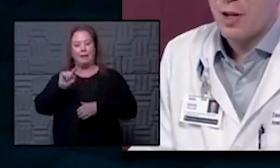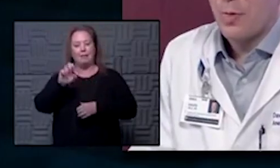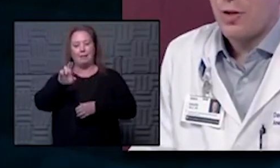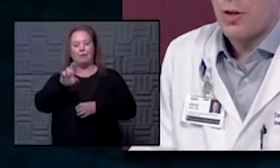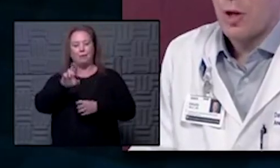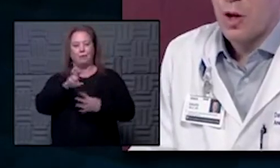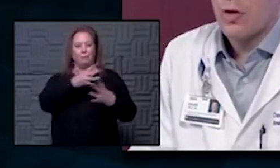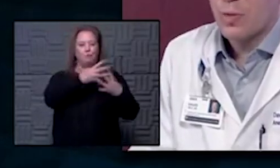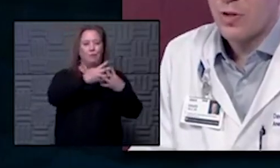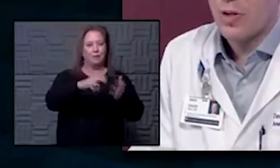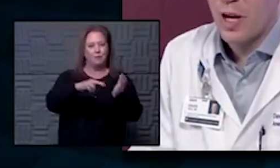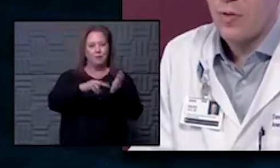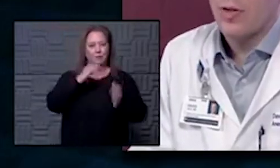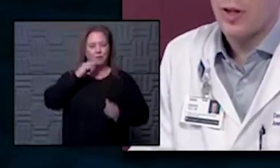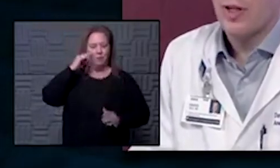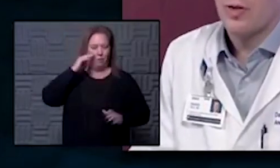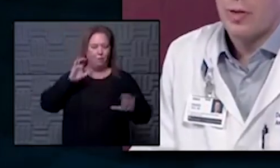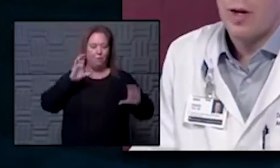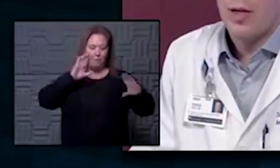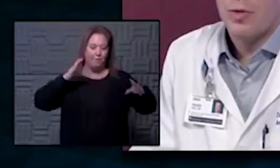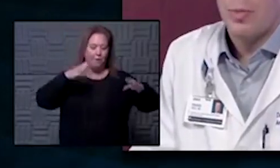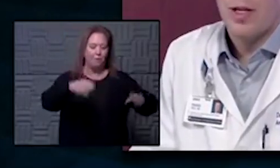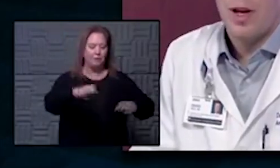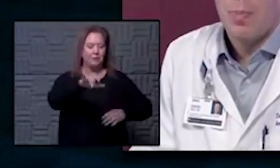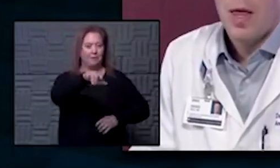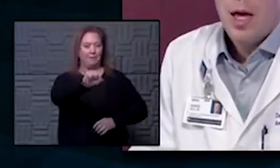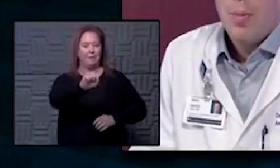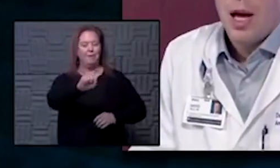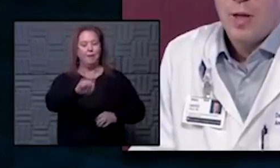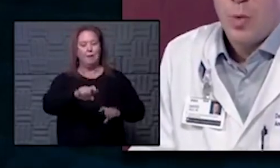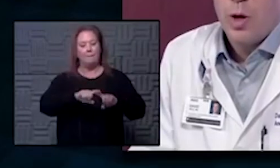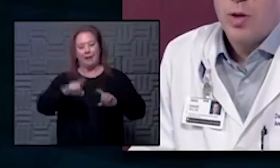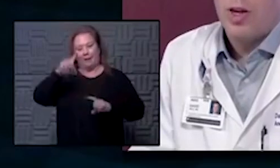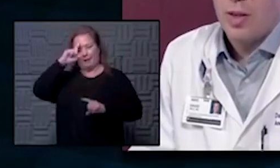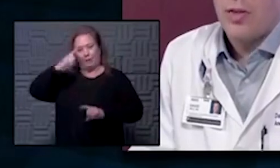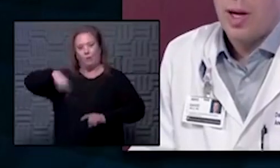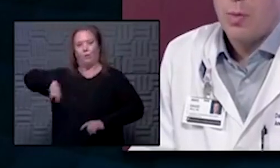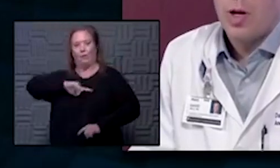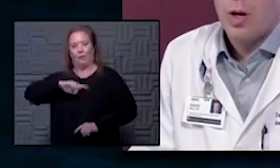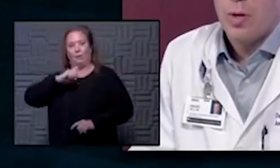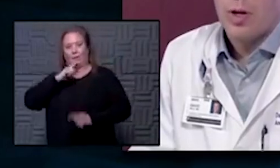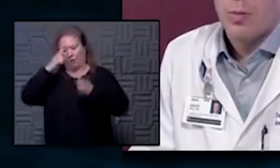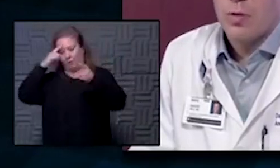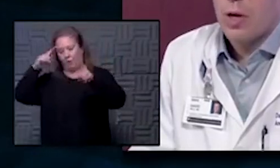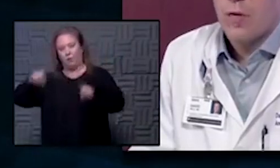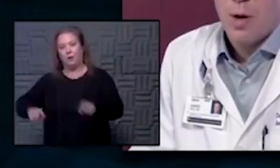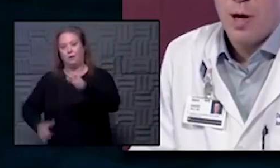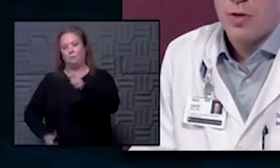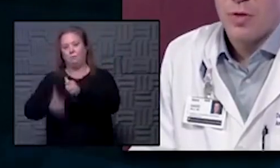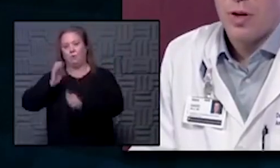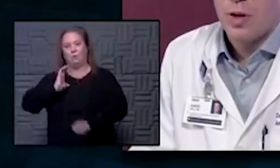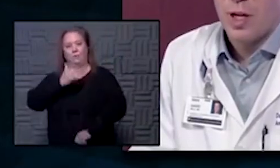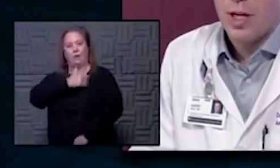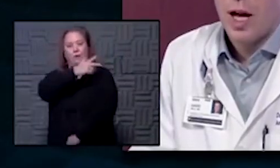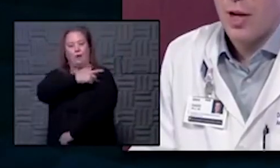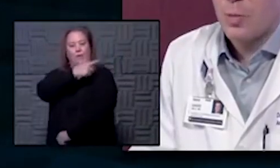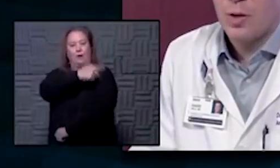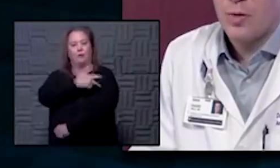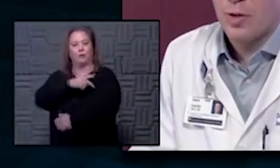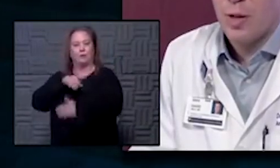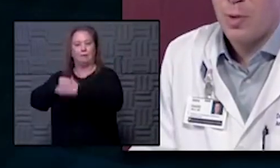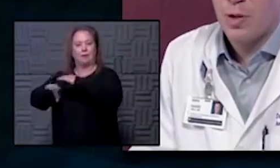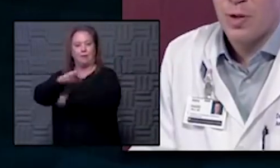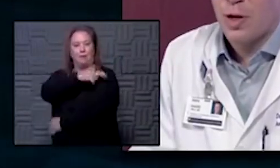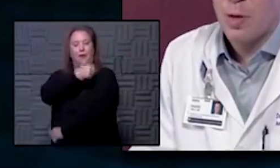of attention especially when long-term care facilities are involved but but I think we would say the same we know that the majority of our patients that are hitting the